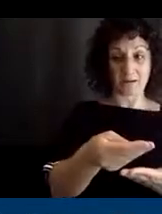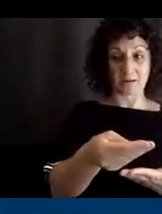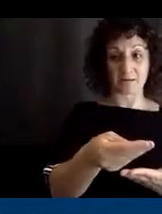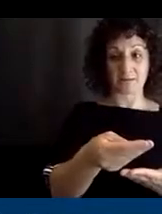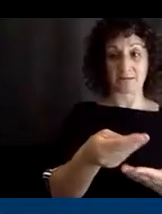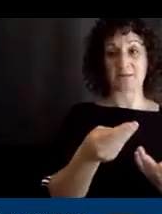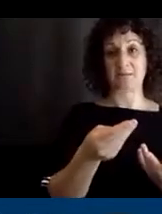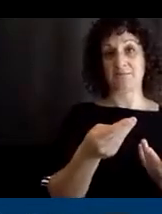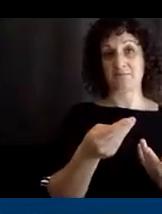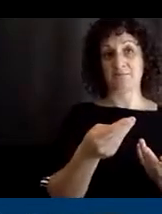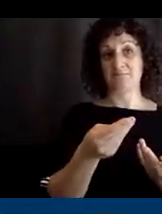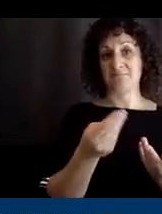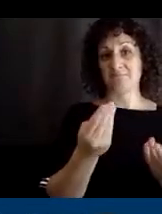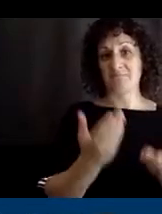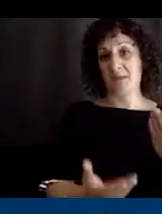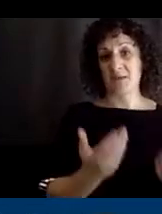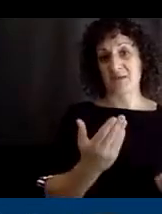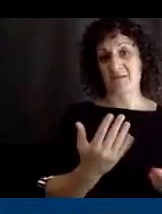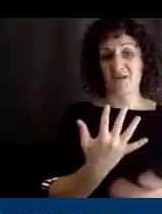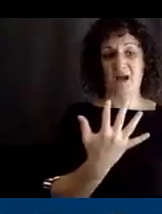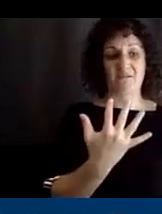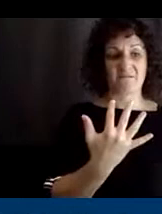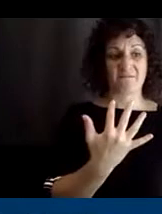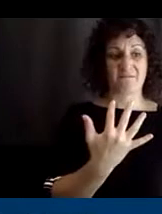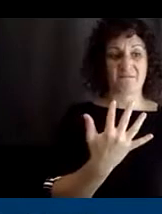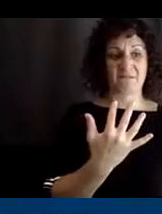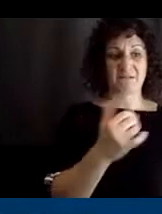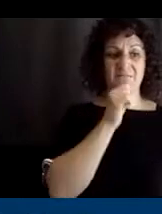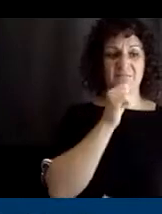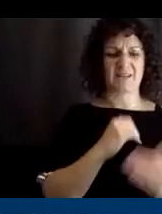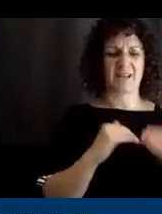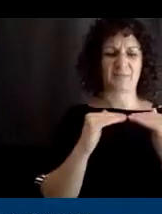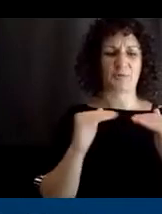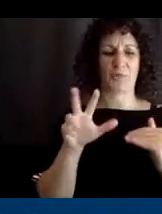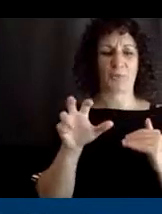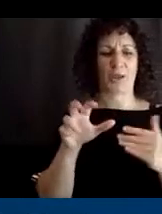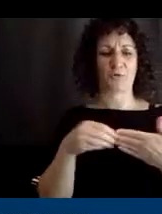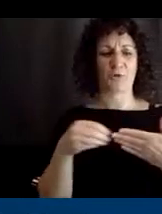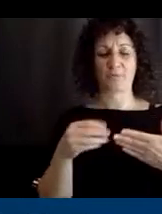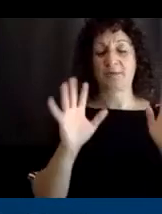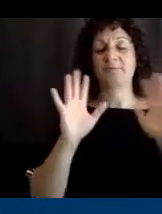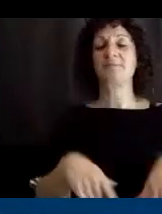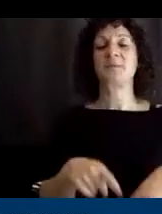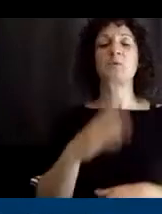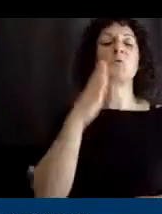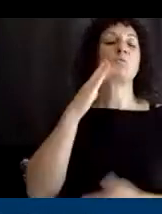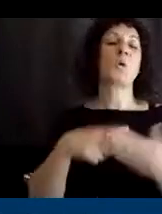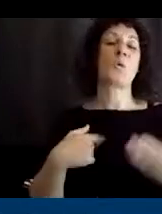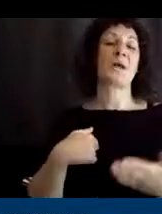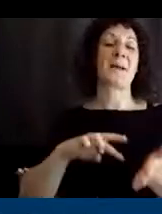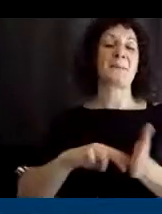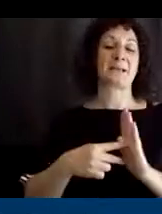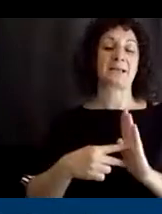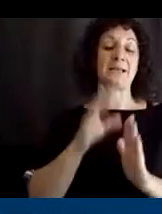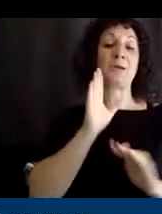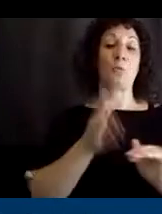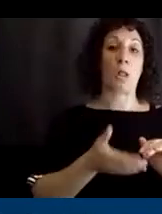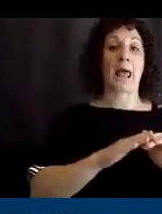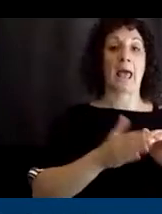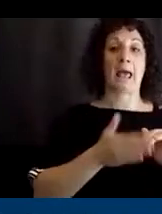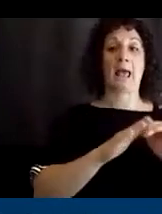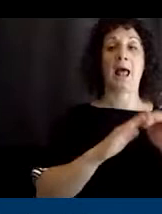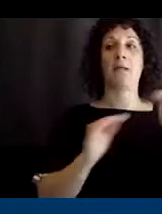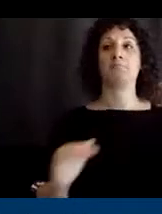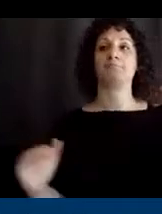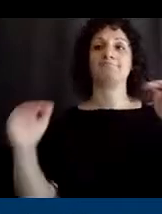at max. So maybe five, I don't even think that equals 300, but you know what I mean? Um, they, they add up. So if you kind of just,